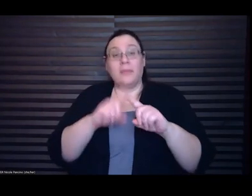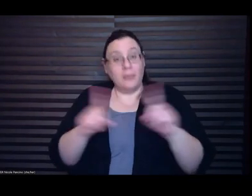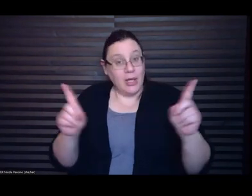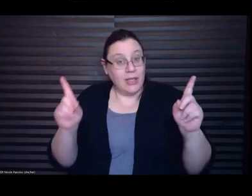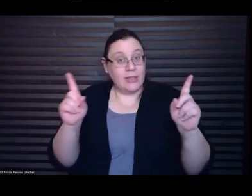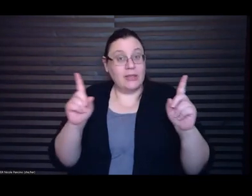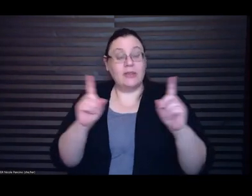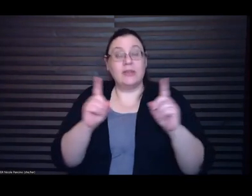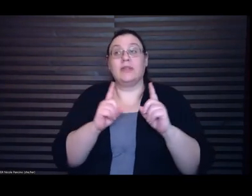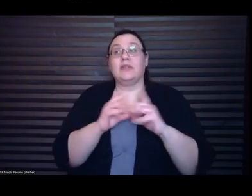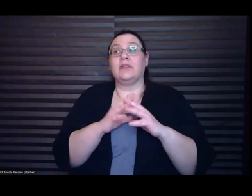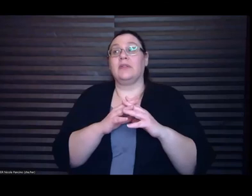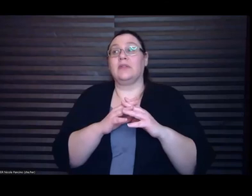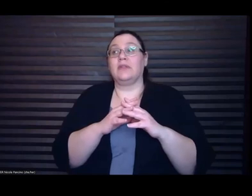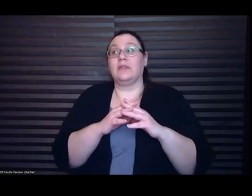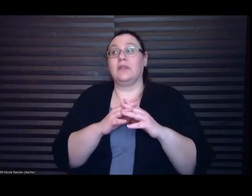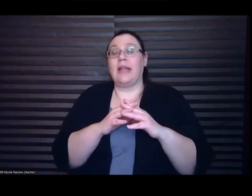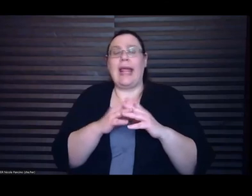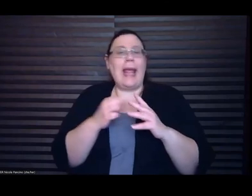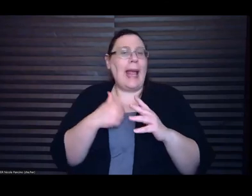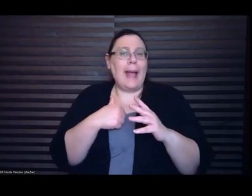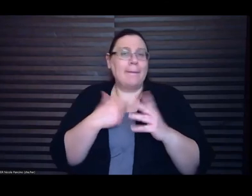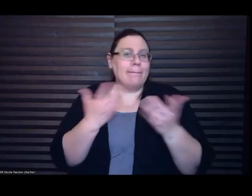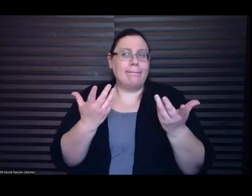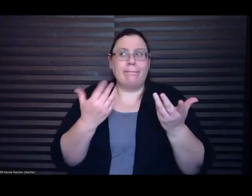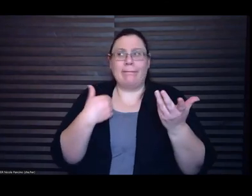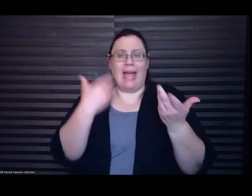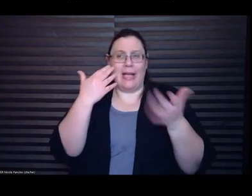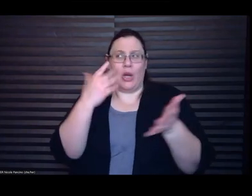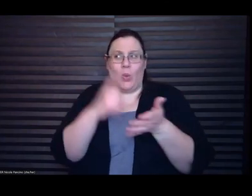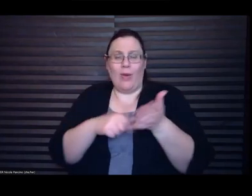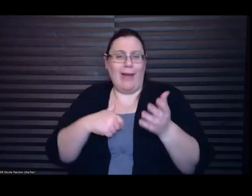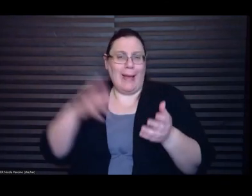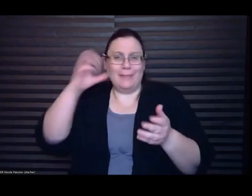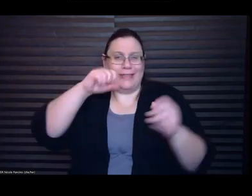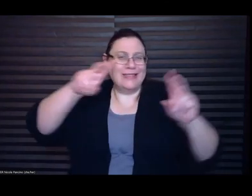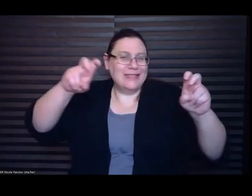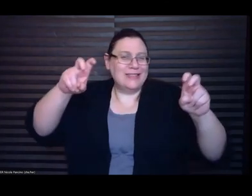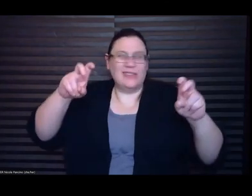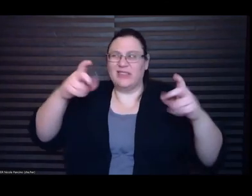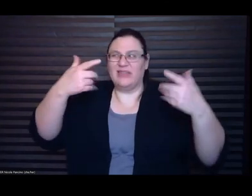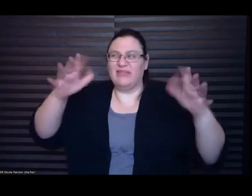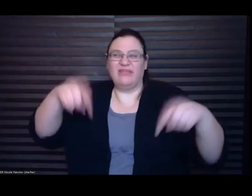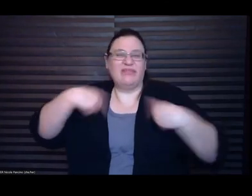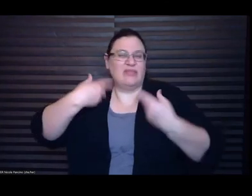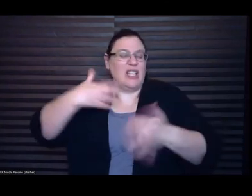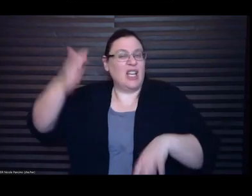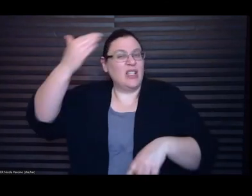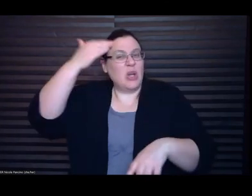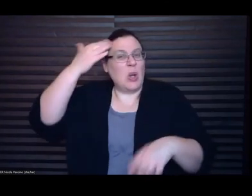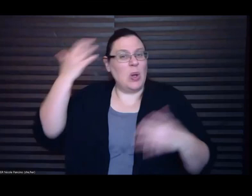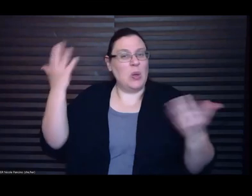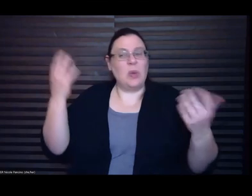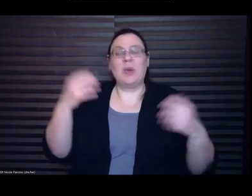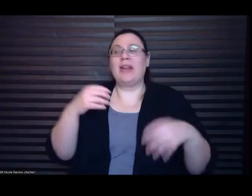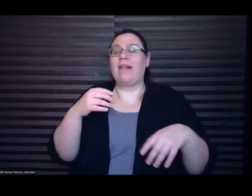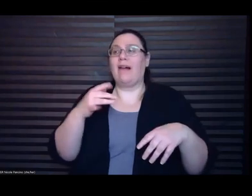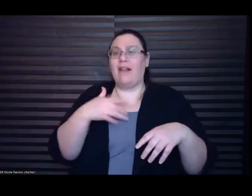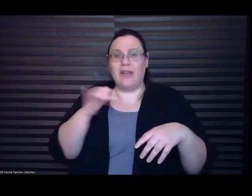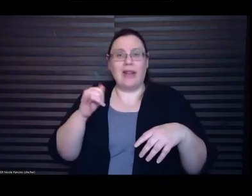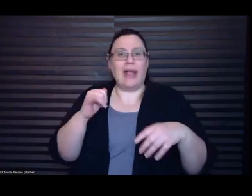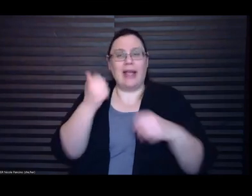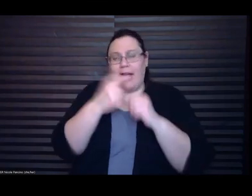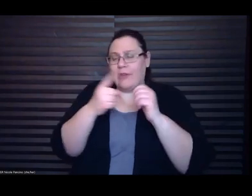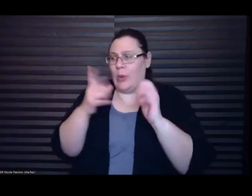missing because it was all I had known um and I felt like we all banded together around art and that felt really beautiful